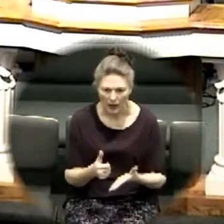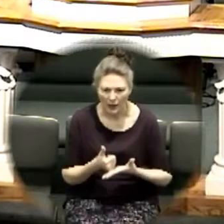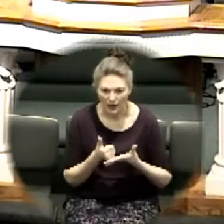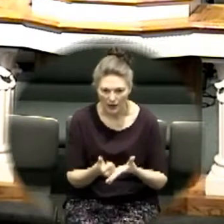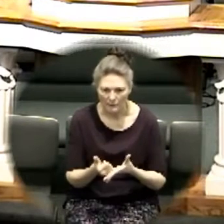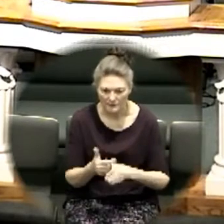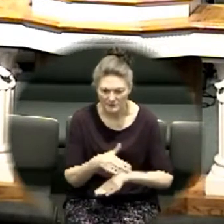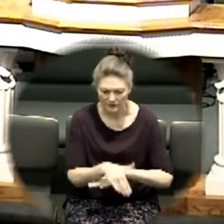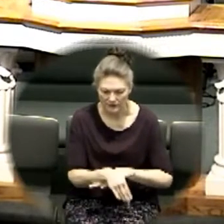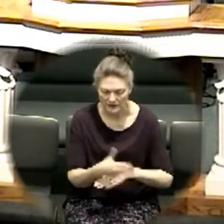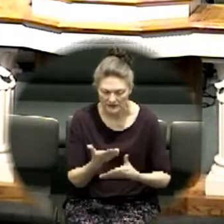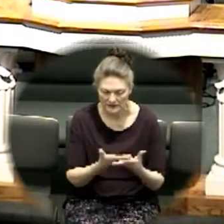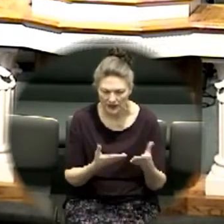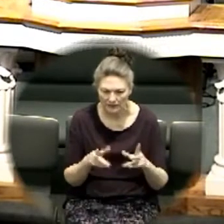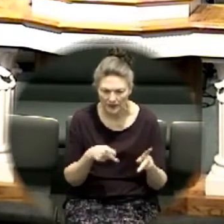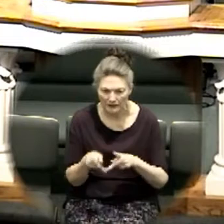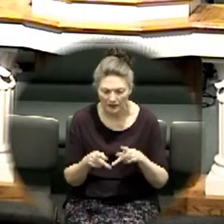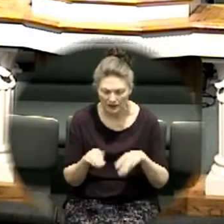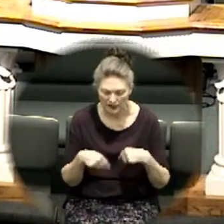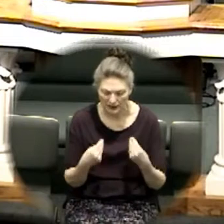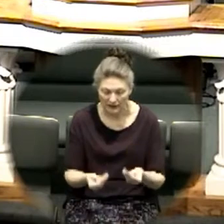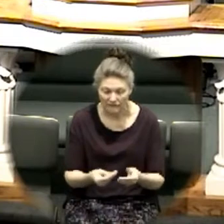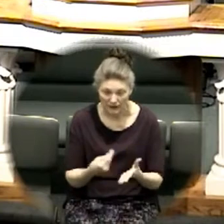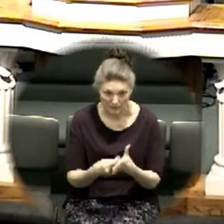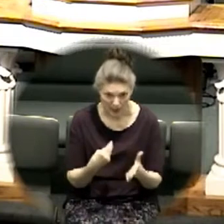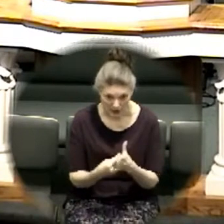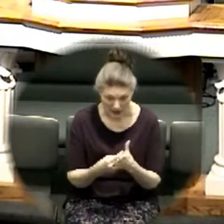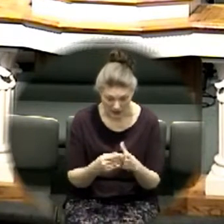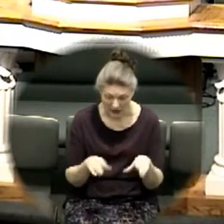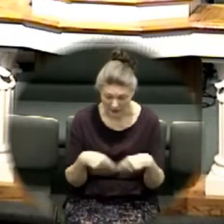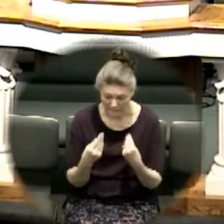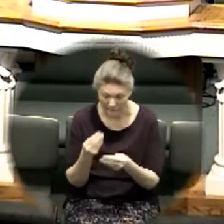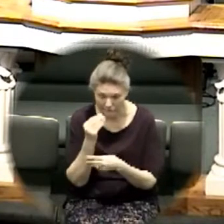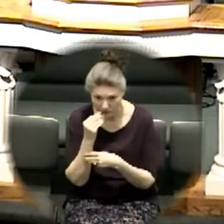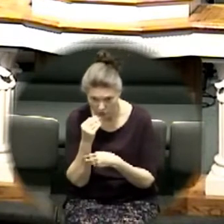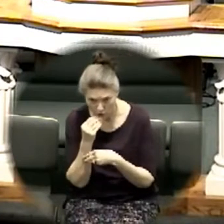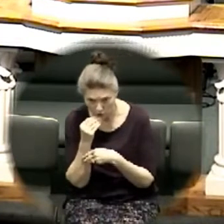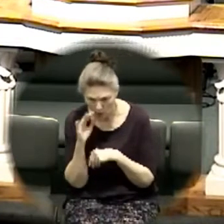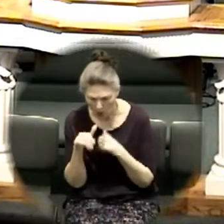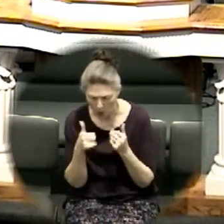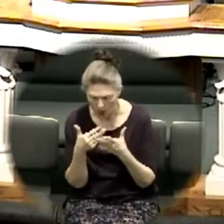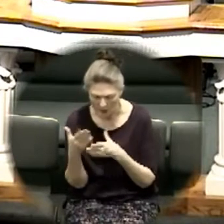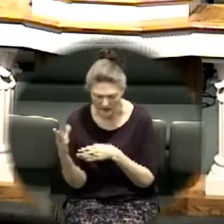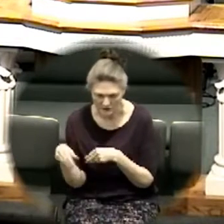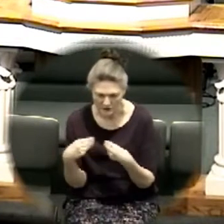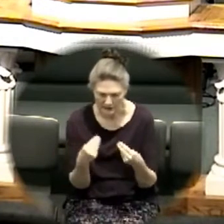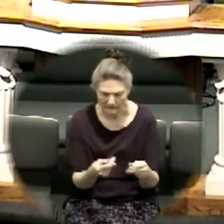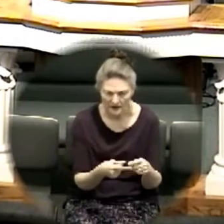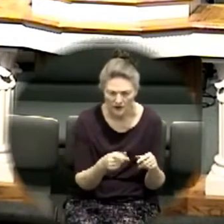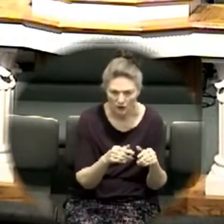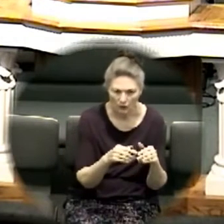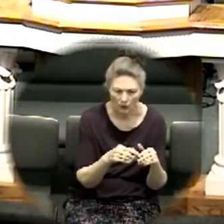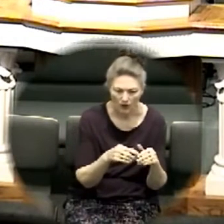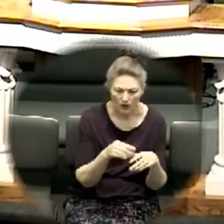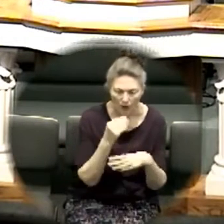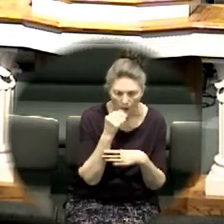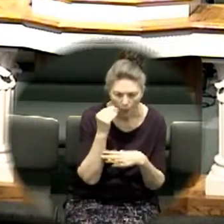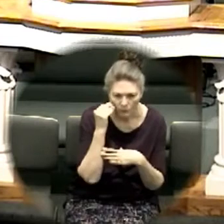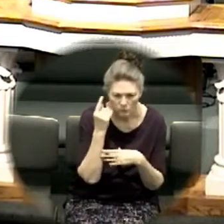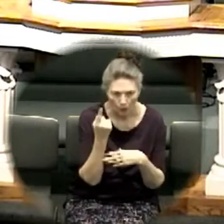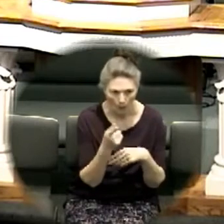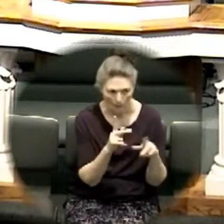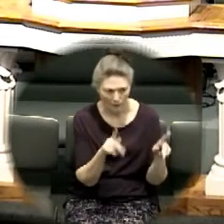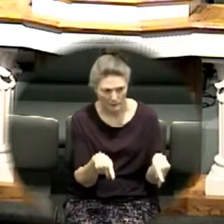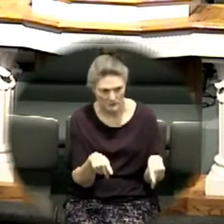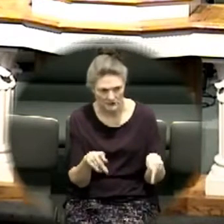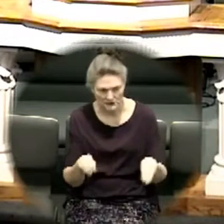given money they've given food and all that has gone into homes one of the people that we delivered it to